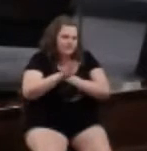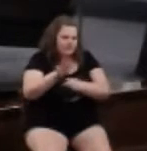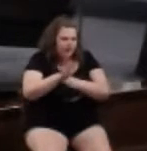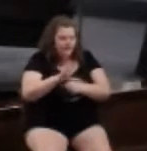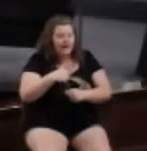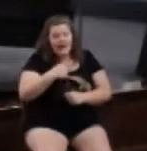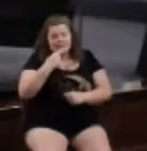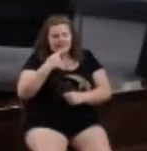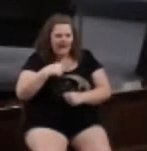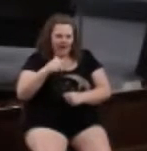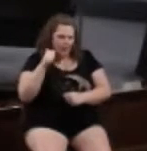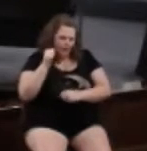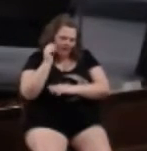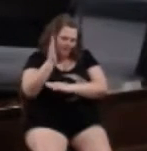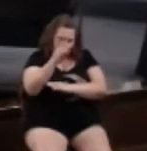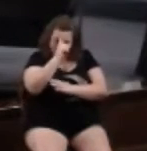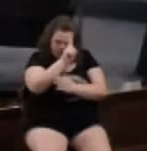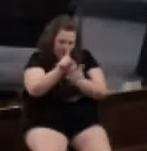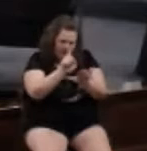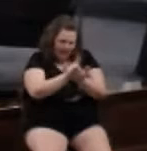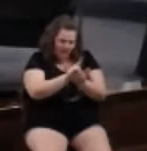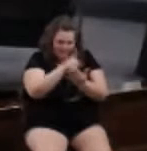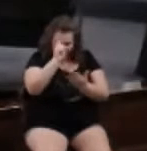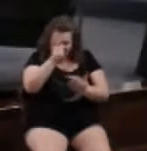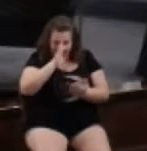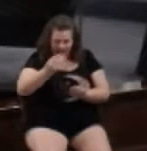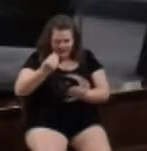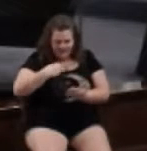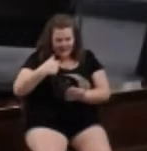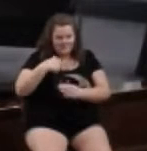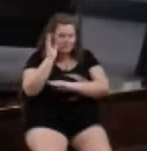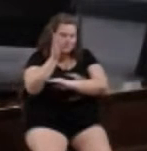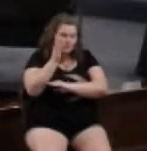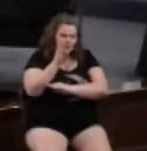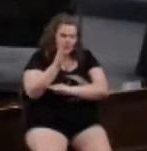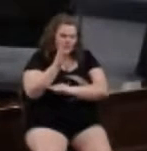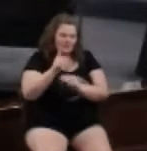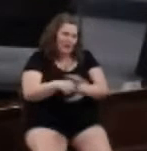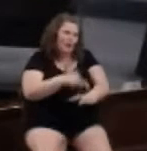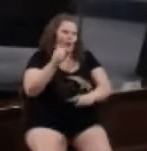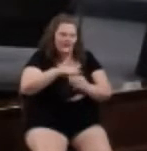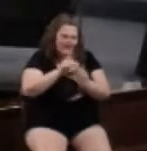I said I would not preach for an hour. That's because God gave me a sermon that is longer than an hour.